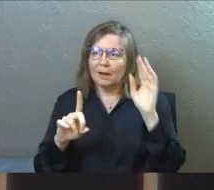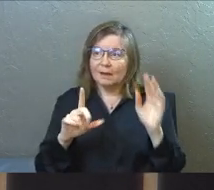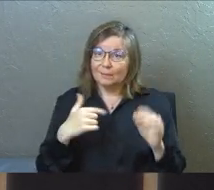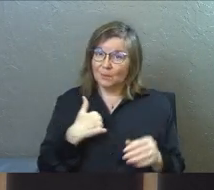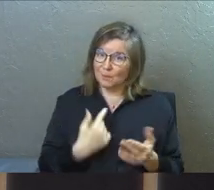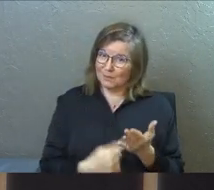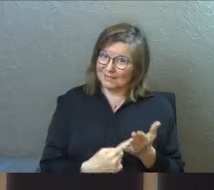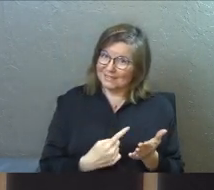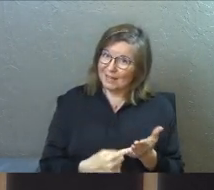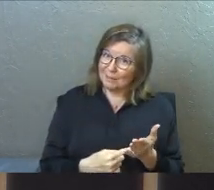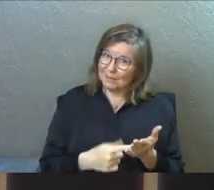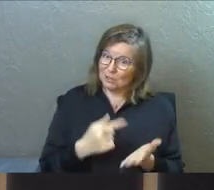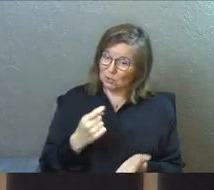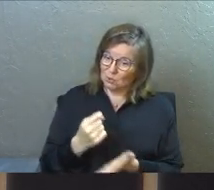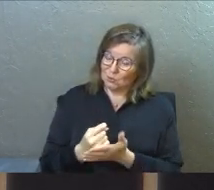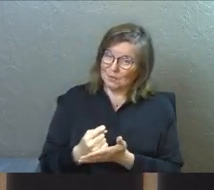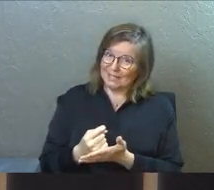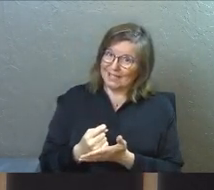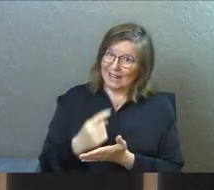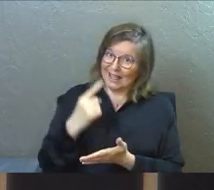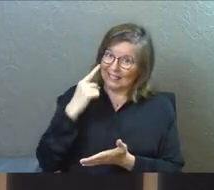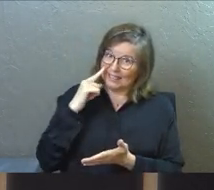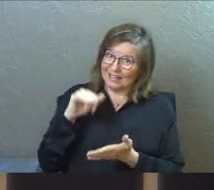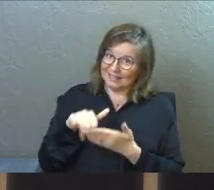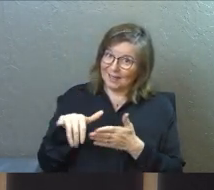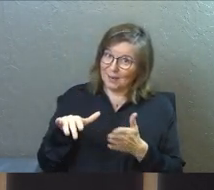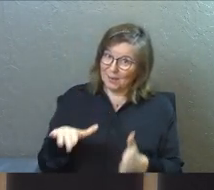don't we sometimes treat him like he does?